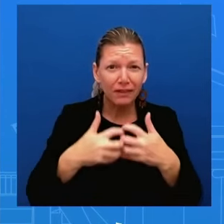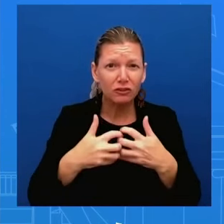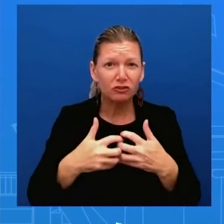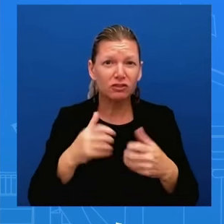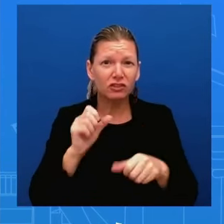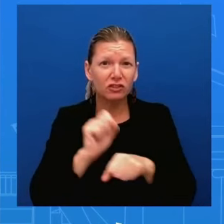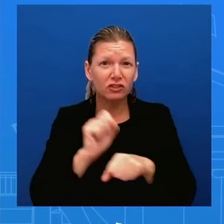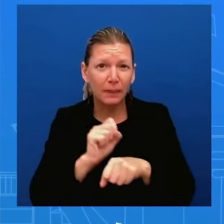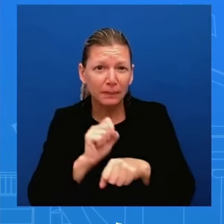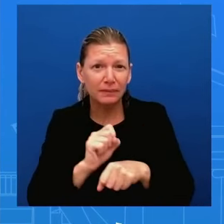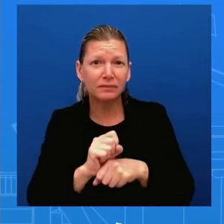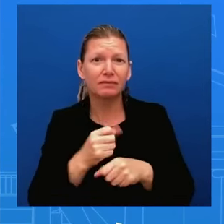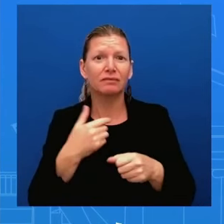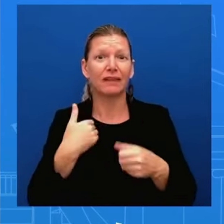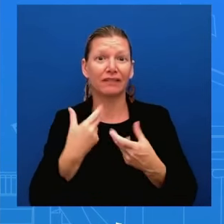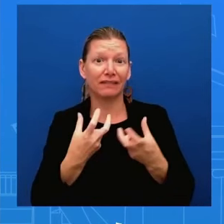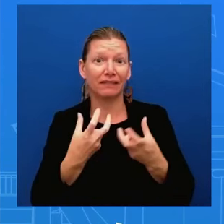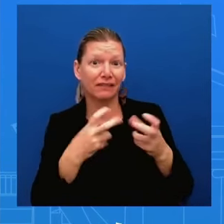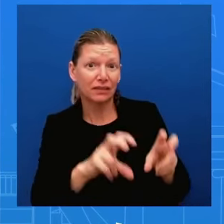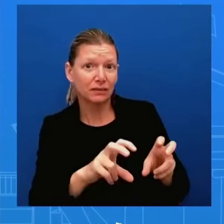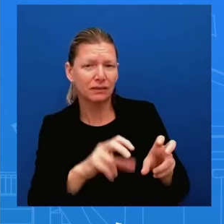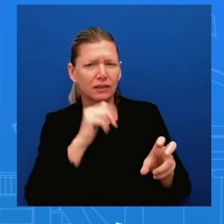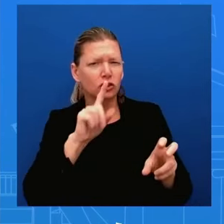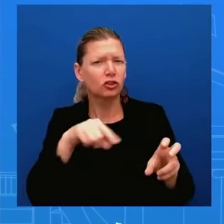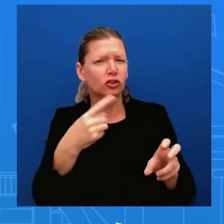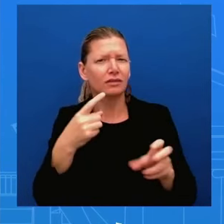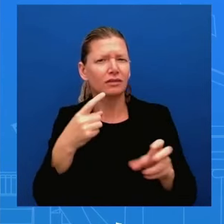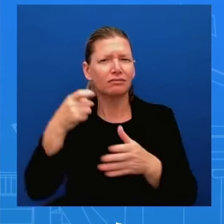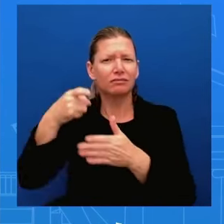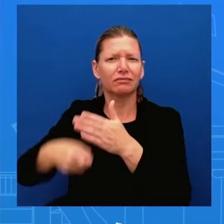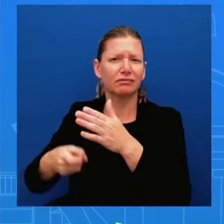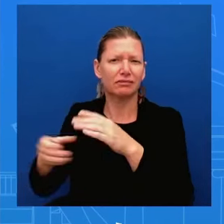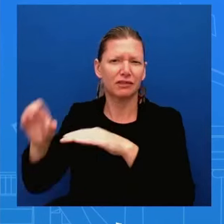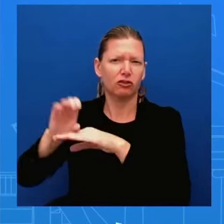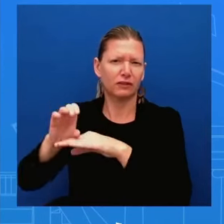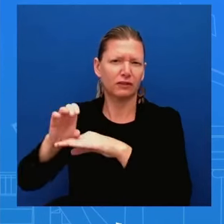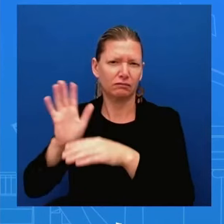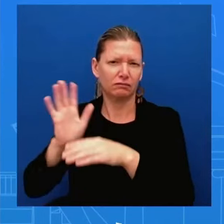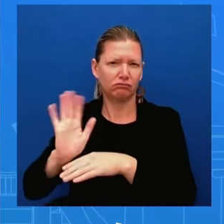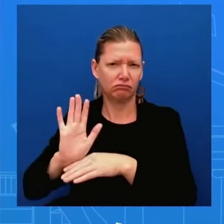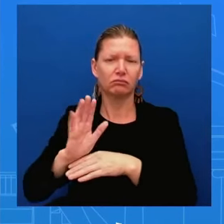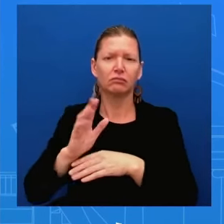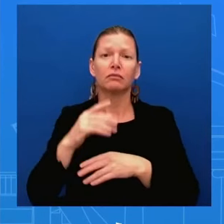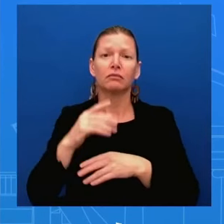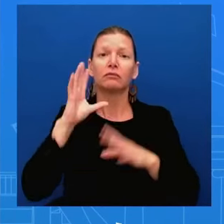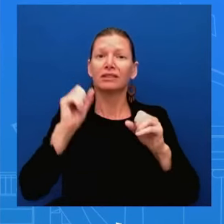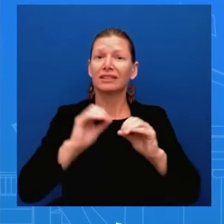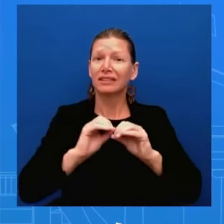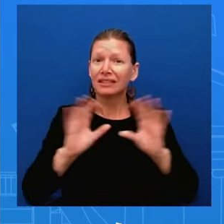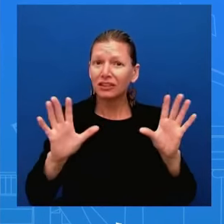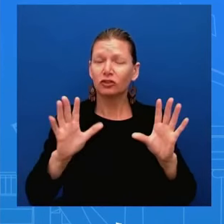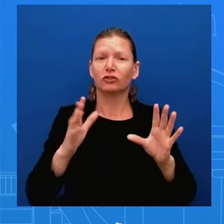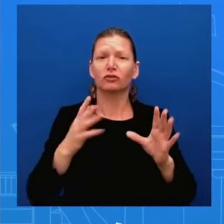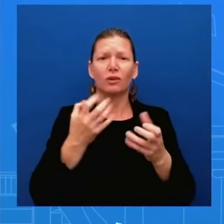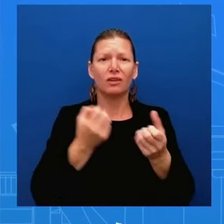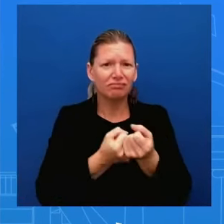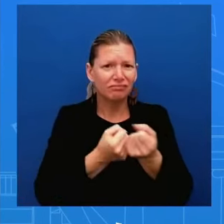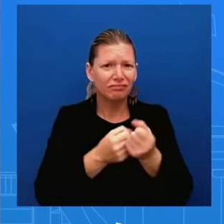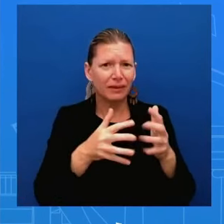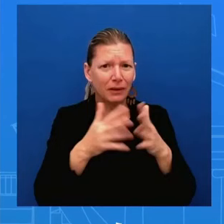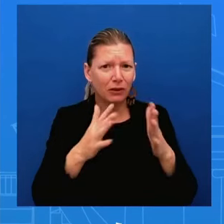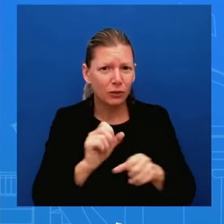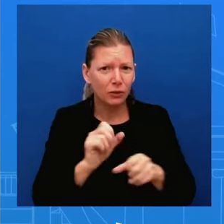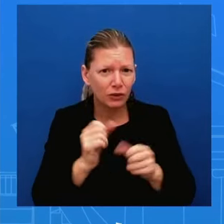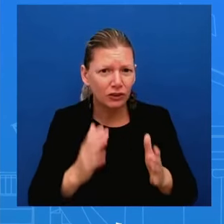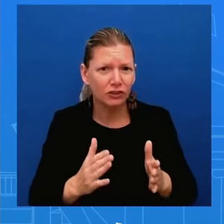american companies is about protecting them and we have been also very clear that china's policies trade policies have been unfair and